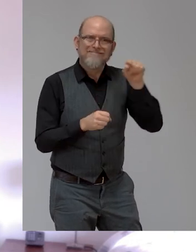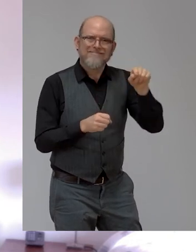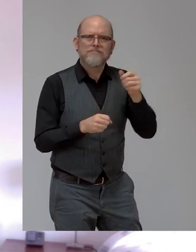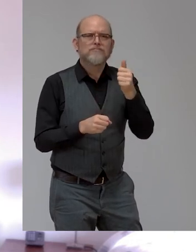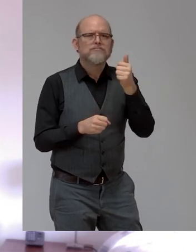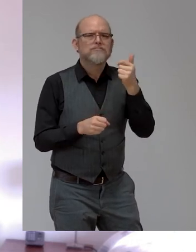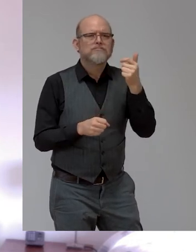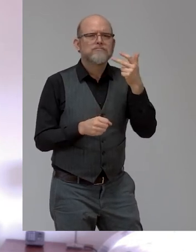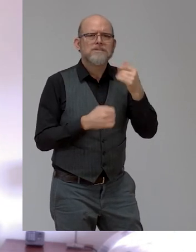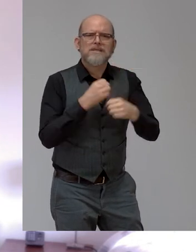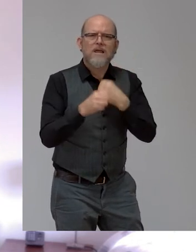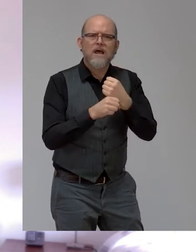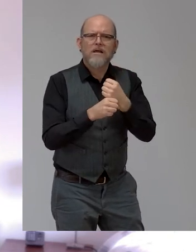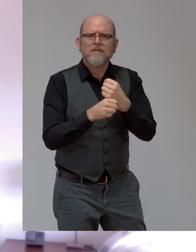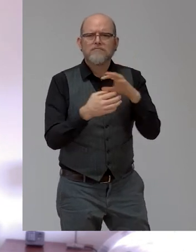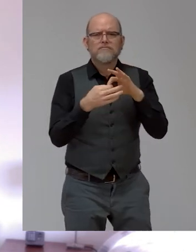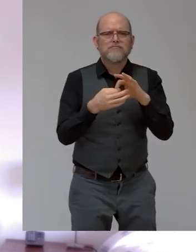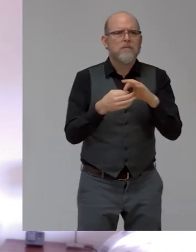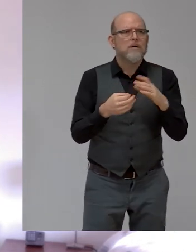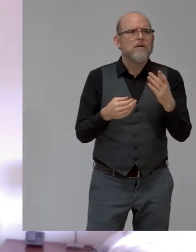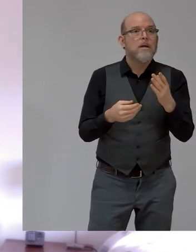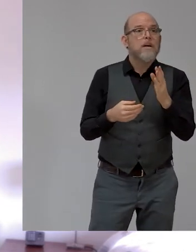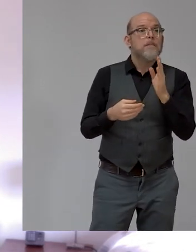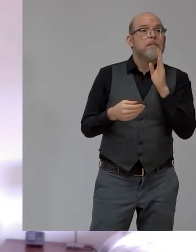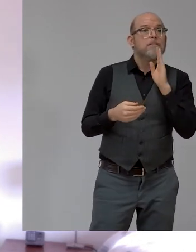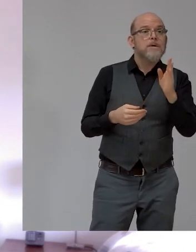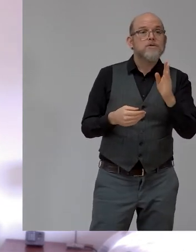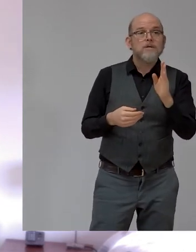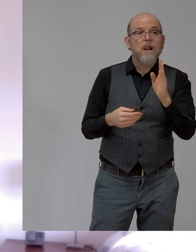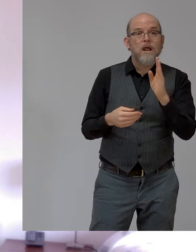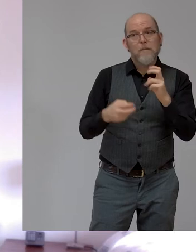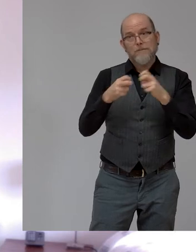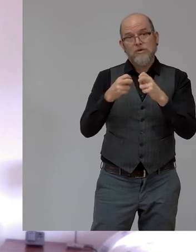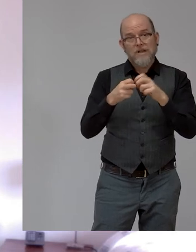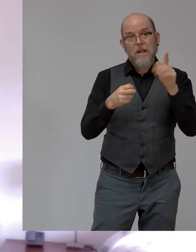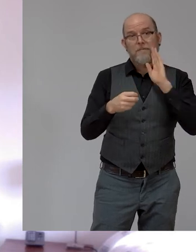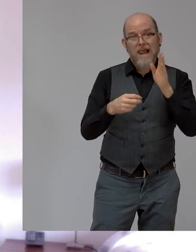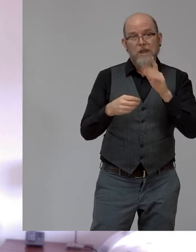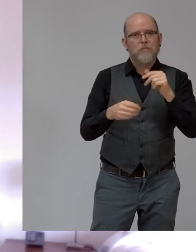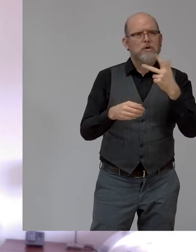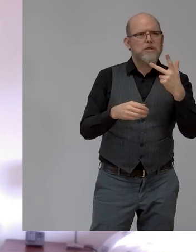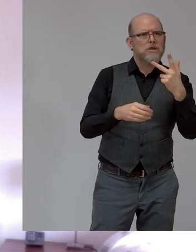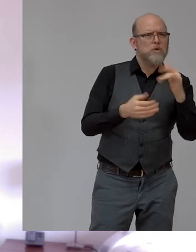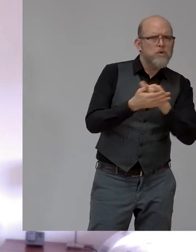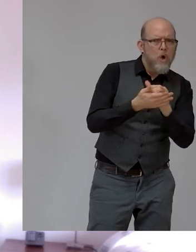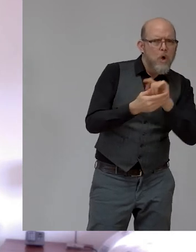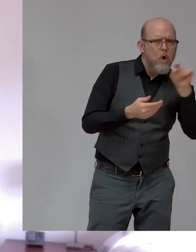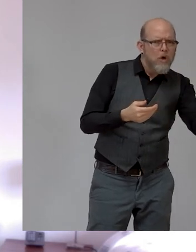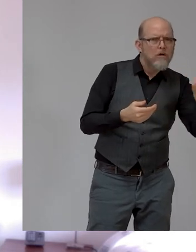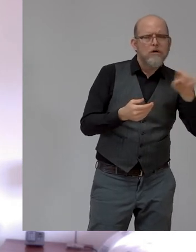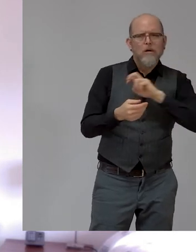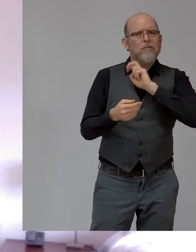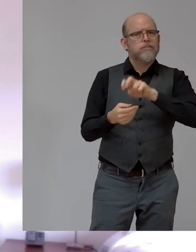spent three years in New York. I then went to Singapore for three years. I came back to New York for three years. And for the last